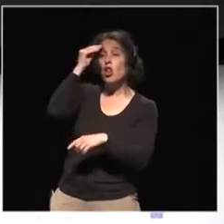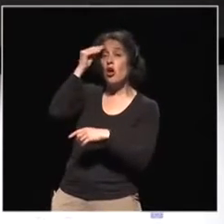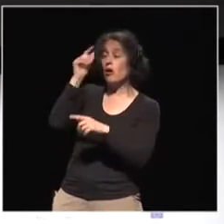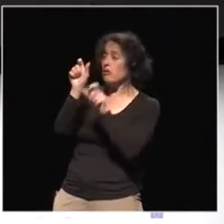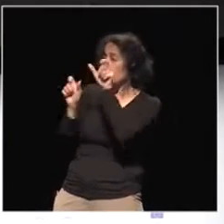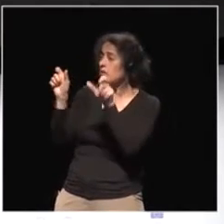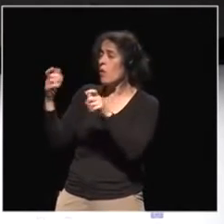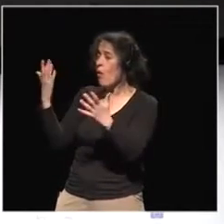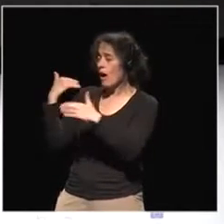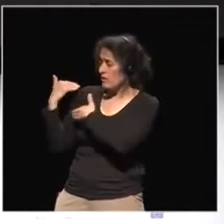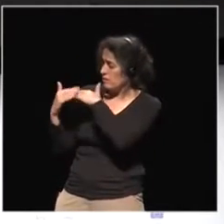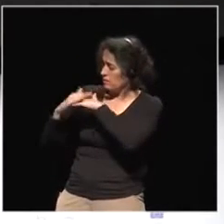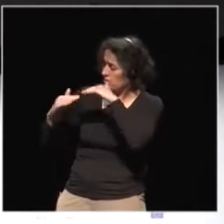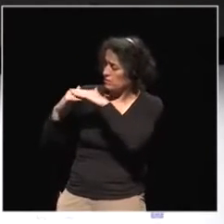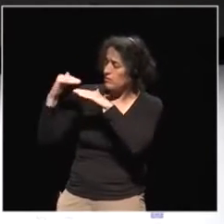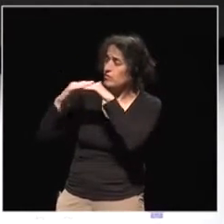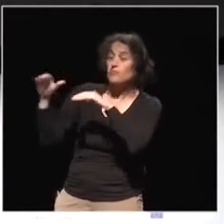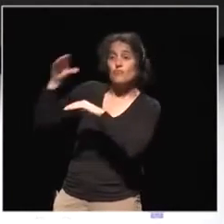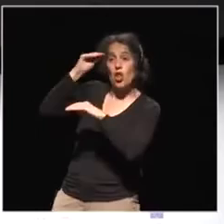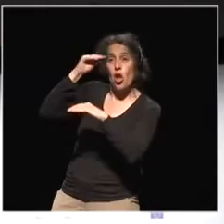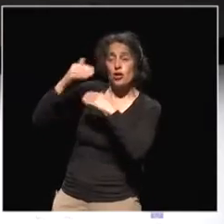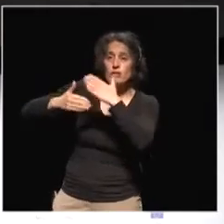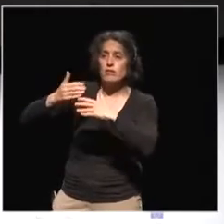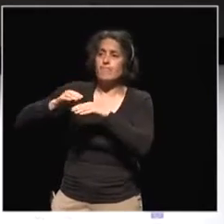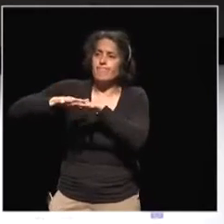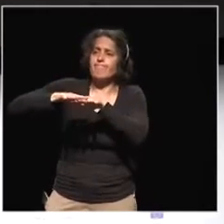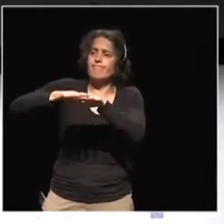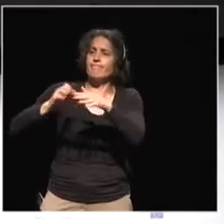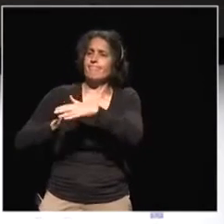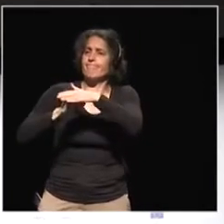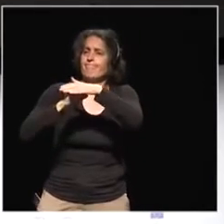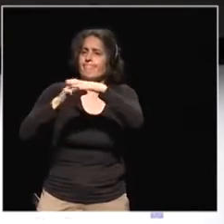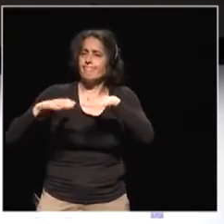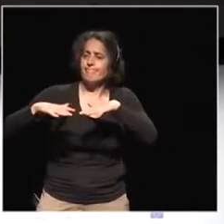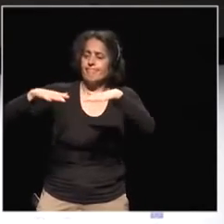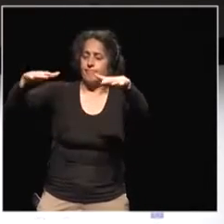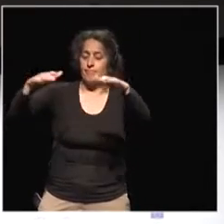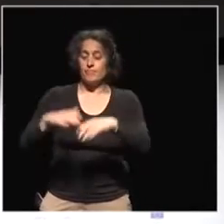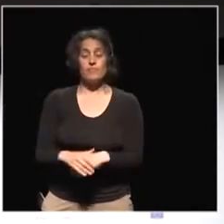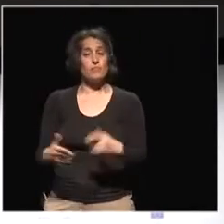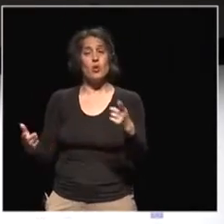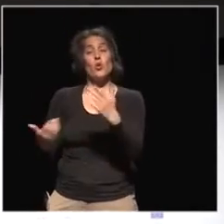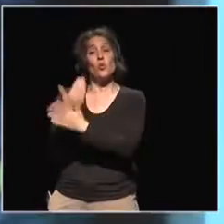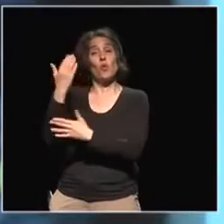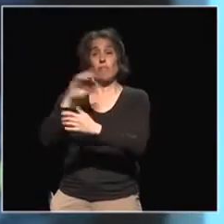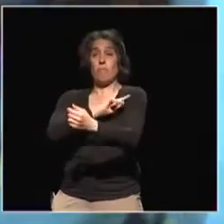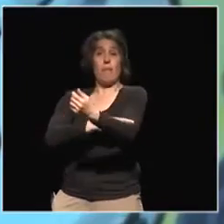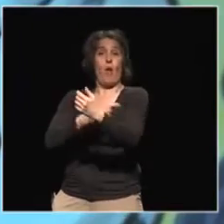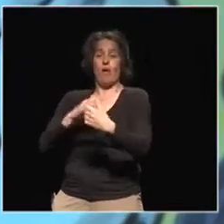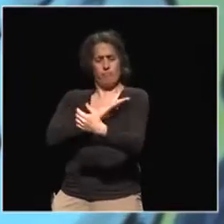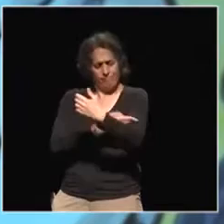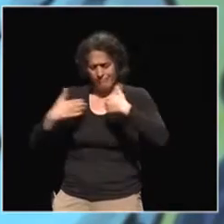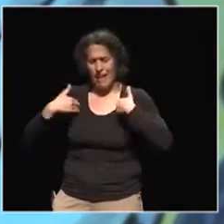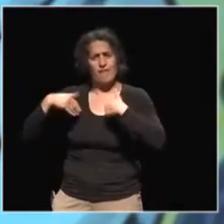on that basis and build a grassroots upwards global movement. To open up a different kind of power that exists within us.